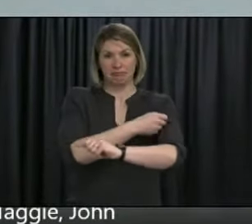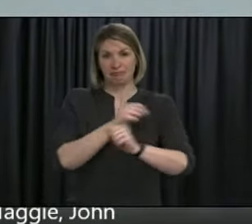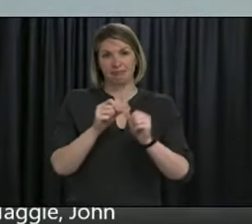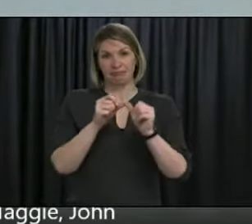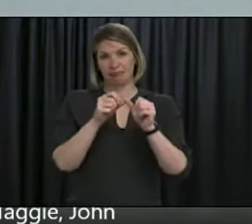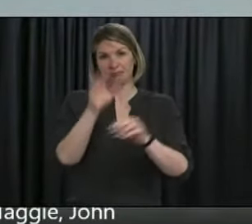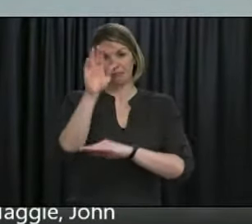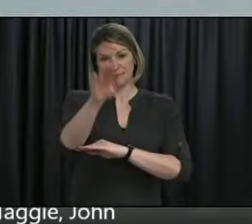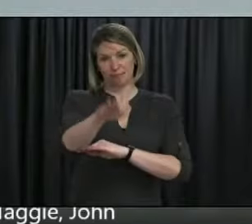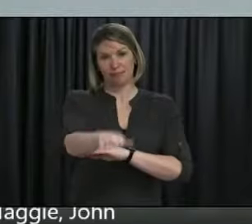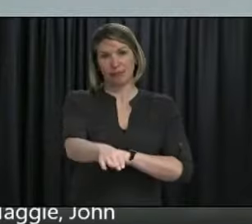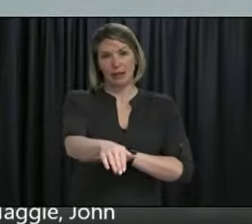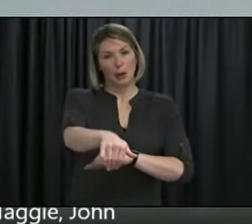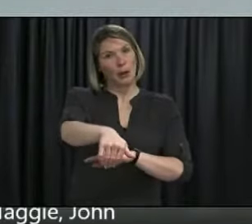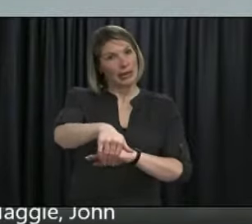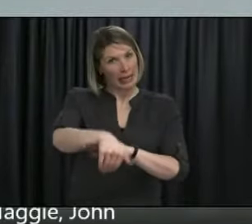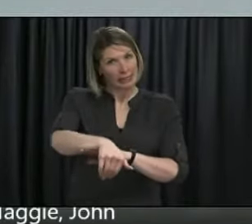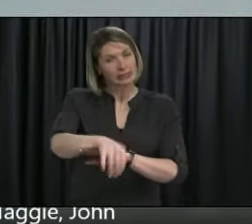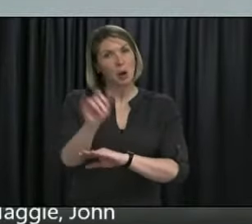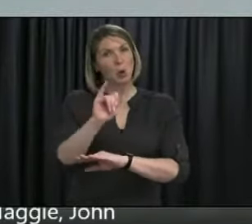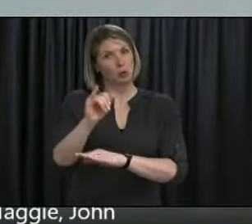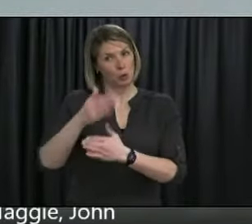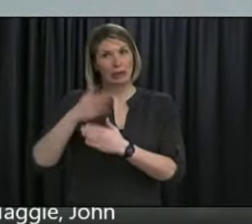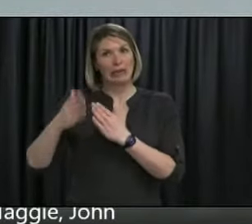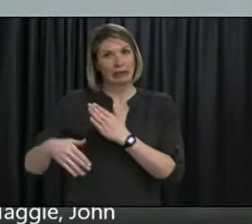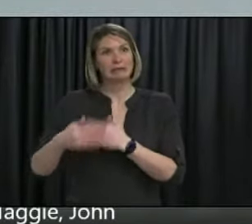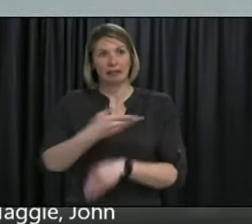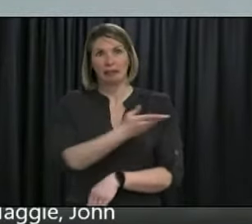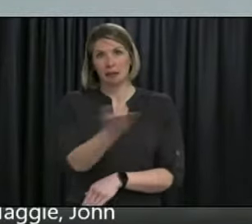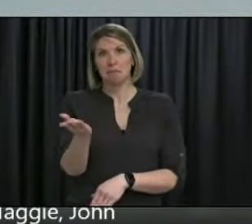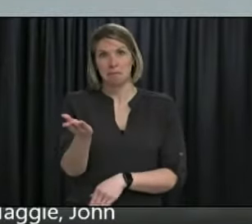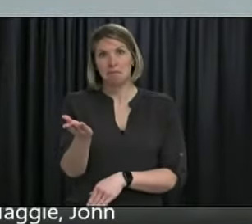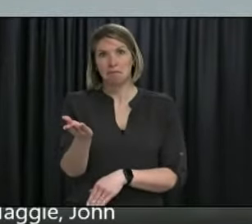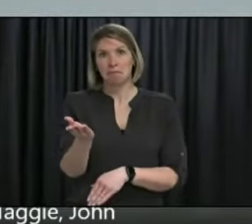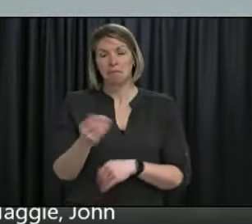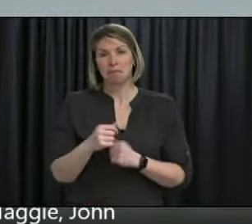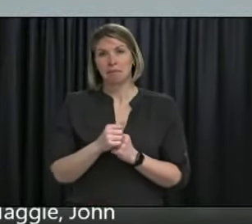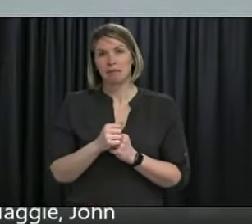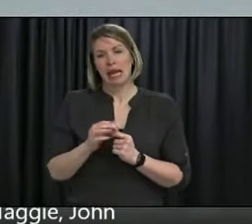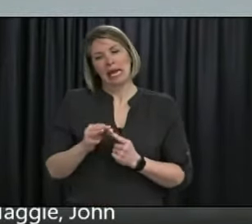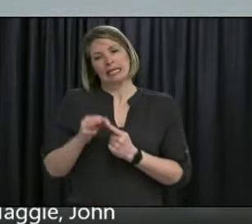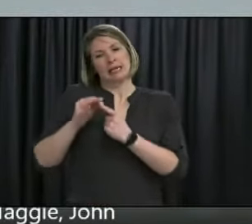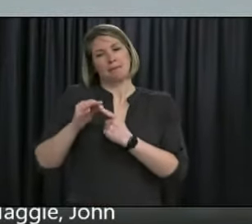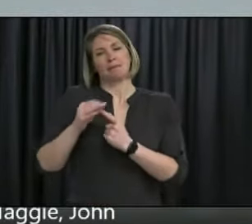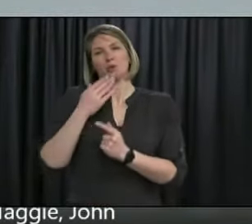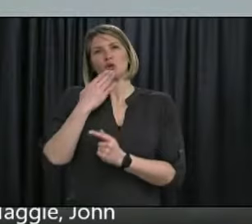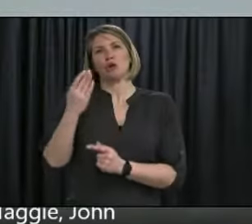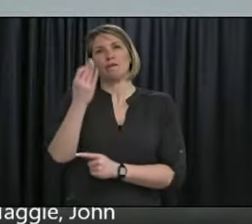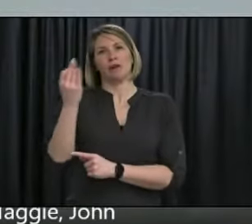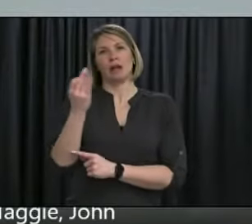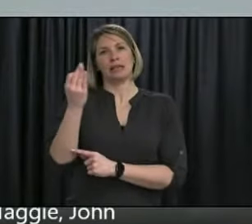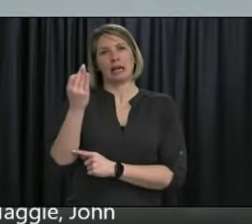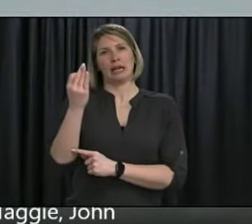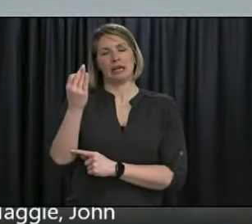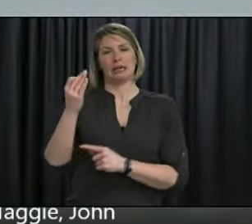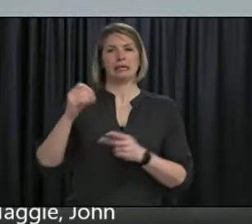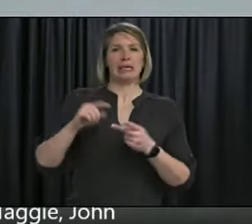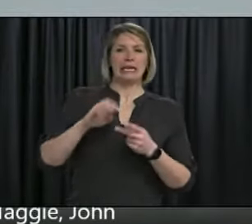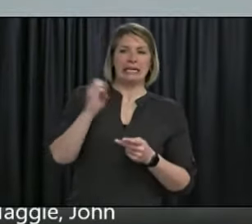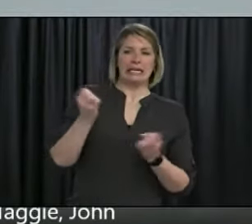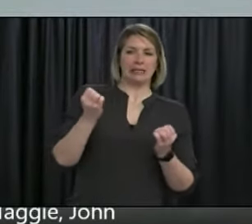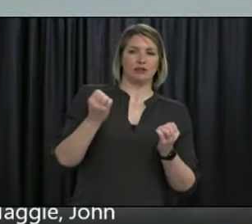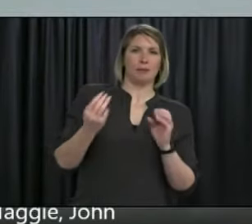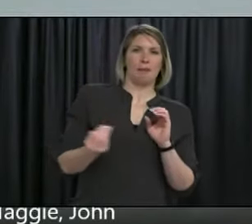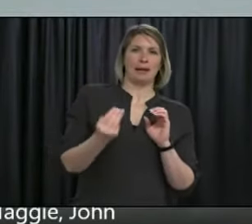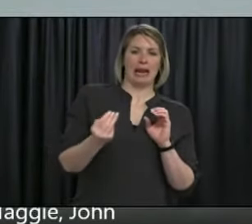weekends, uh, whether or not, uh, specifically with relation to Good Friday and Easter Monday, uh, I would actually have to go back and